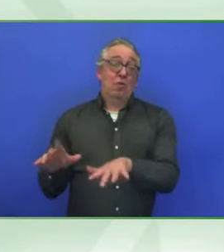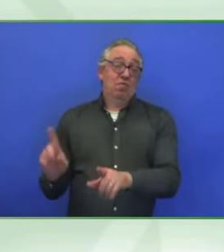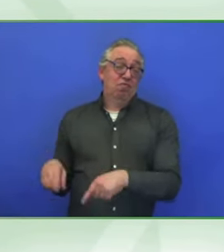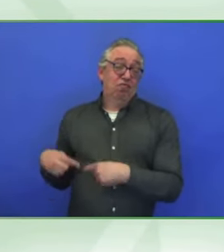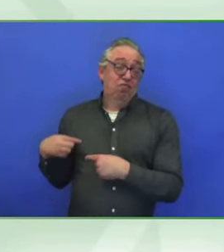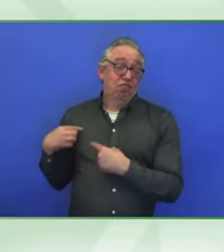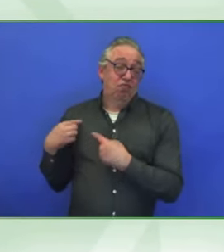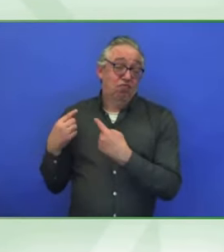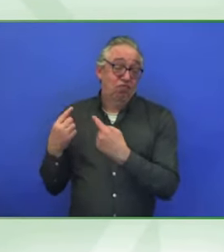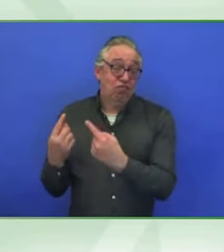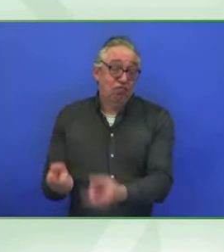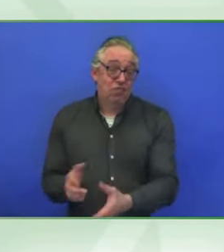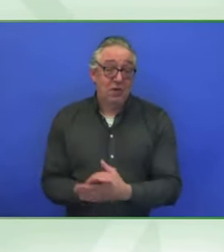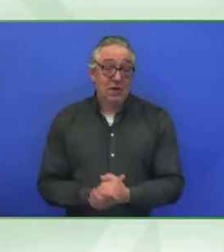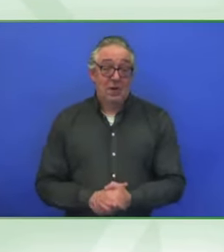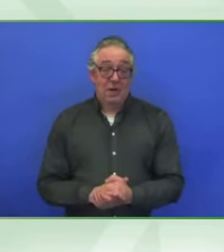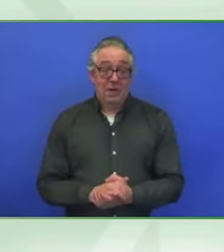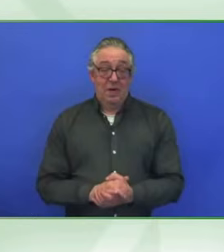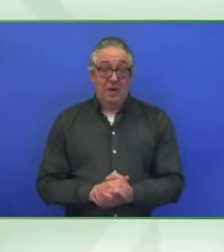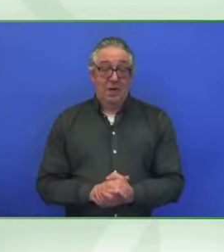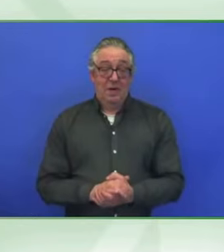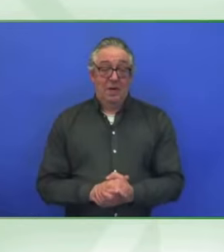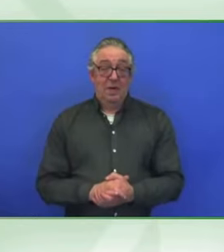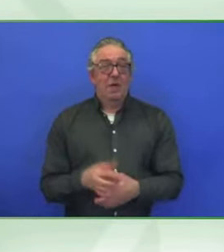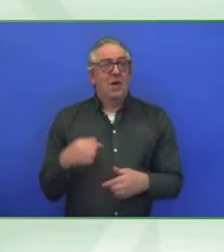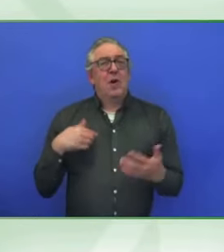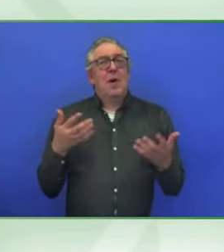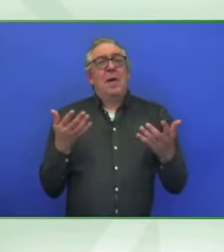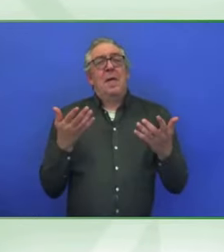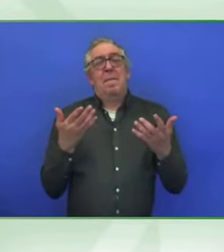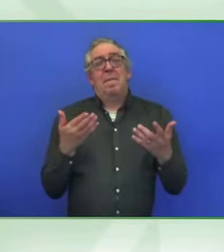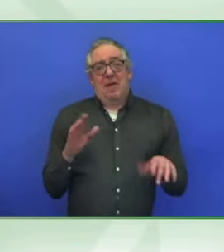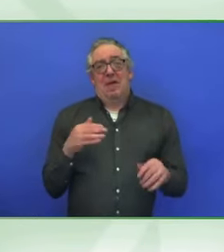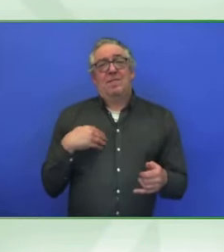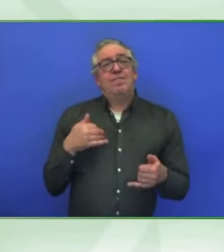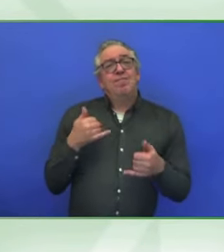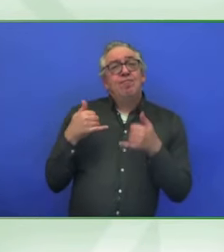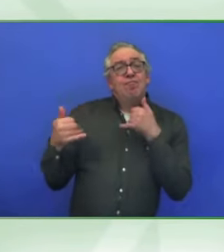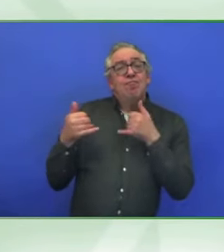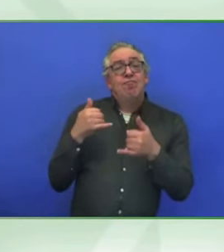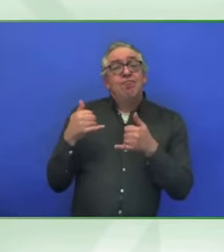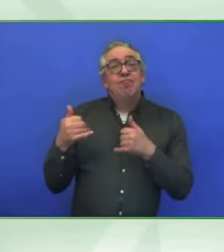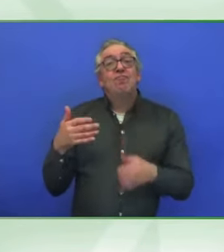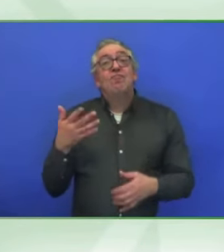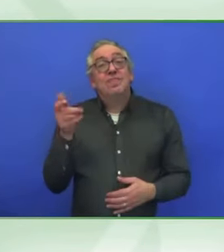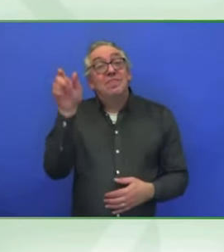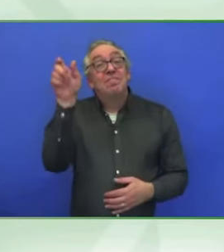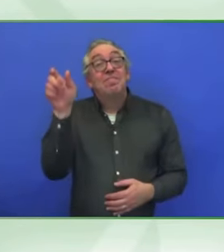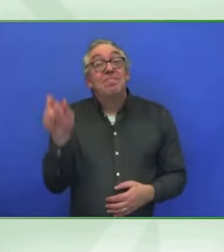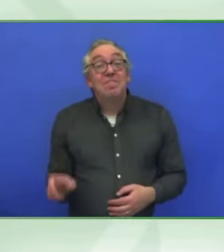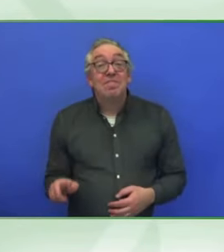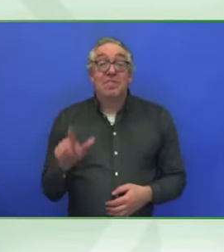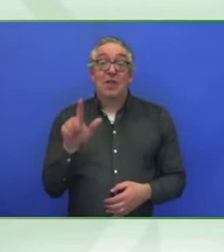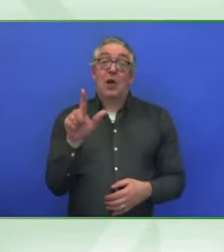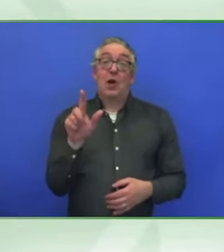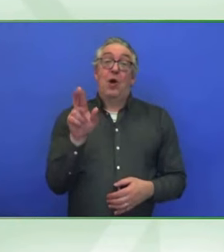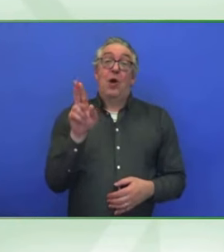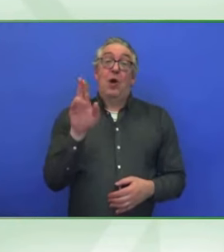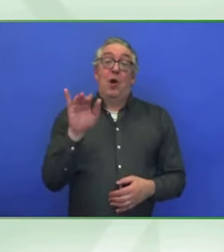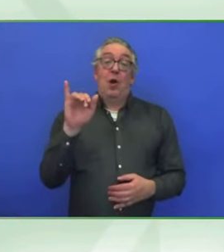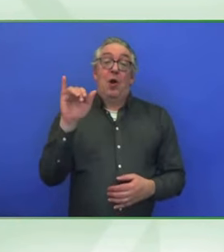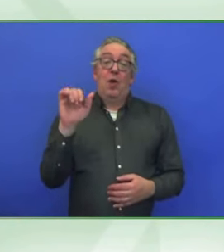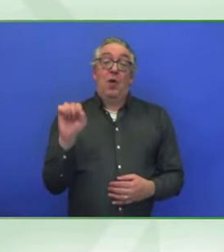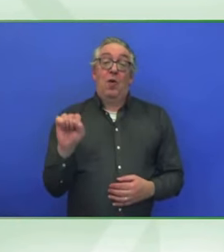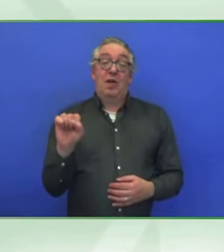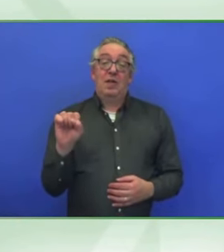I was only speaking to him on the phone a few days ago. But it's Louie Kageas. And he is just going to speak out his last,